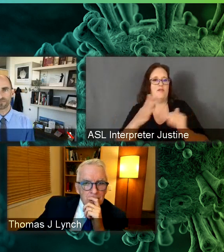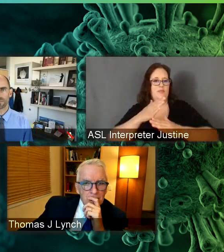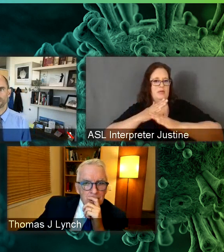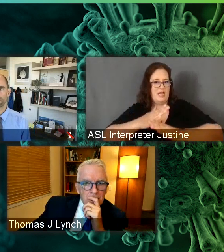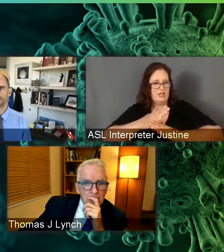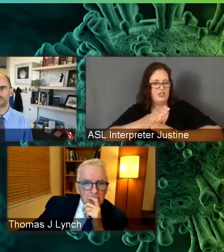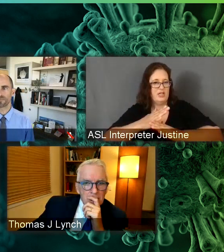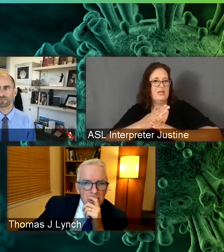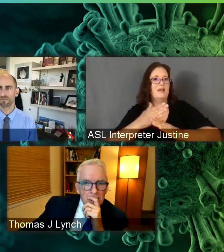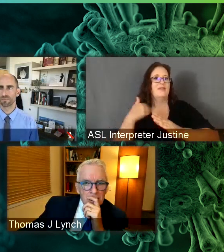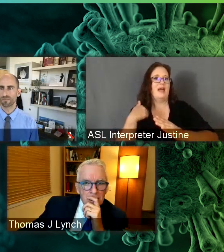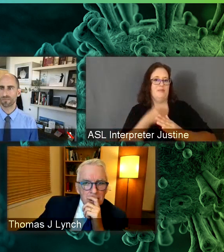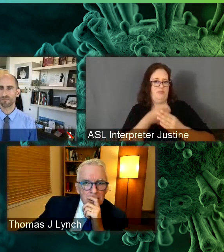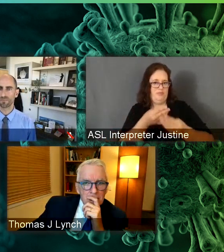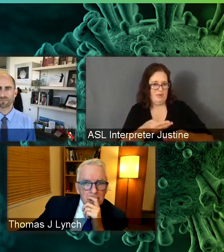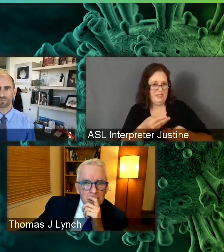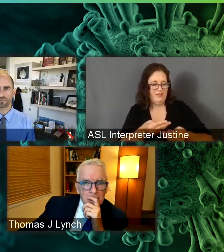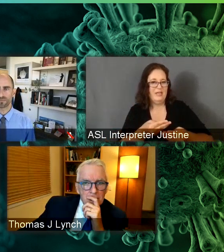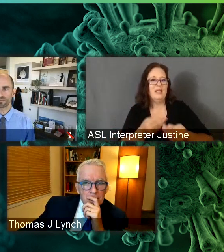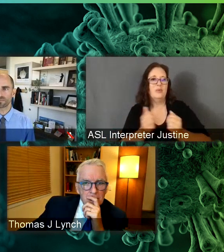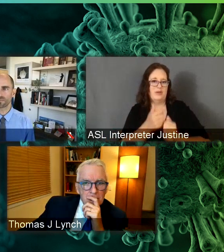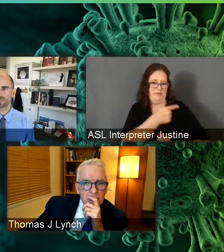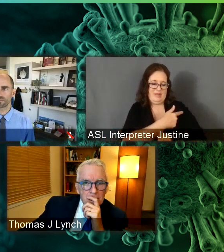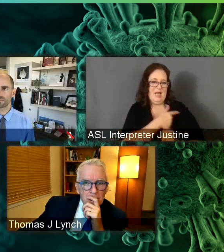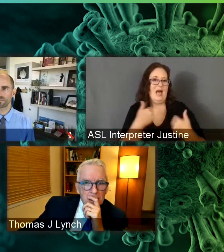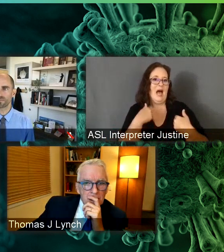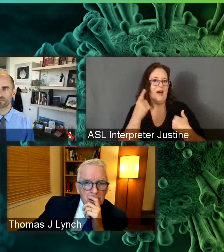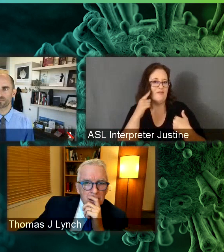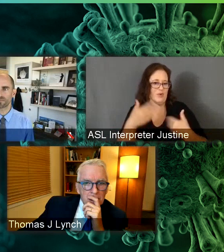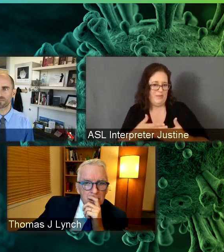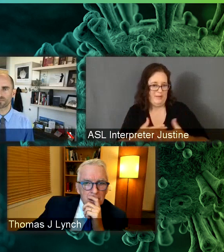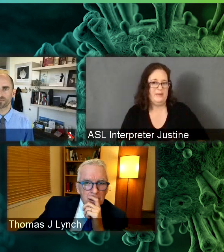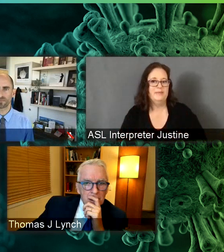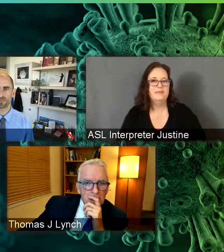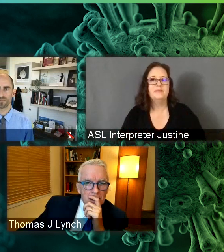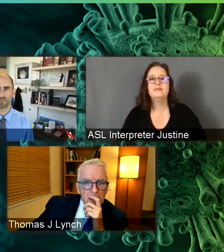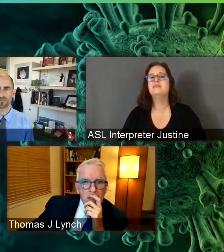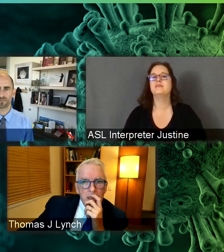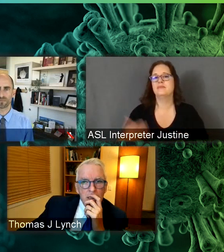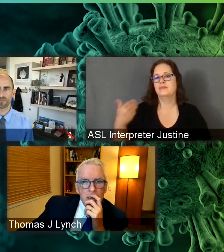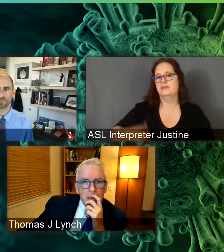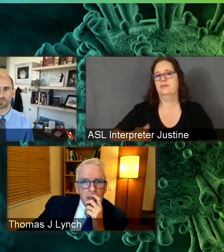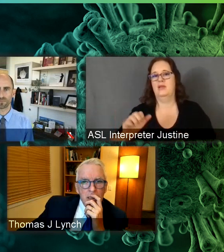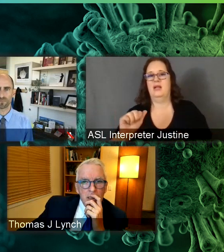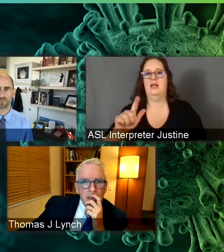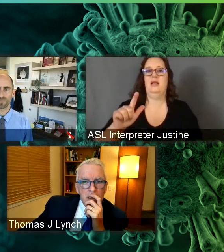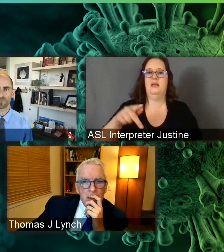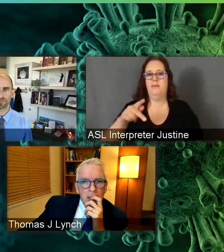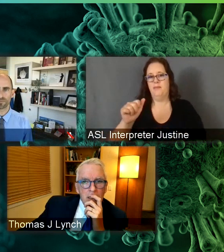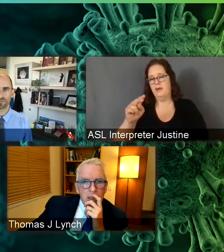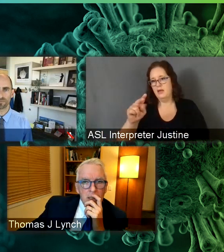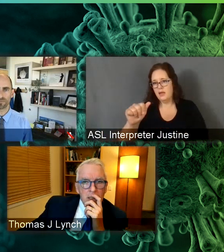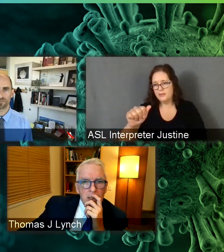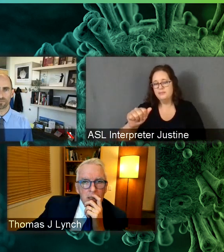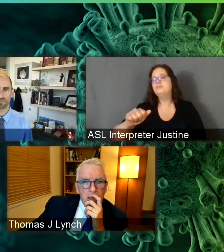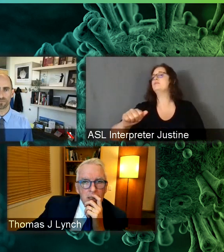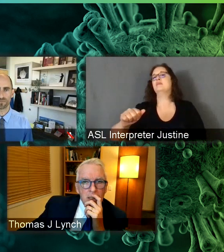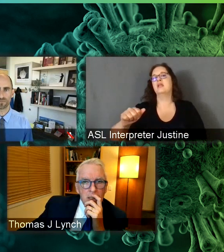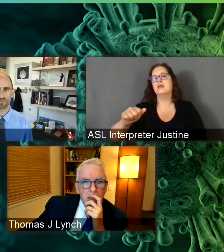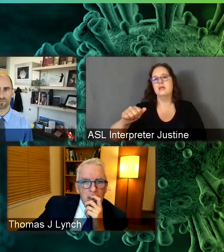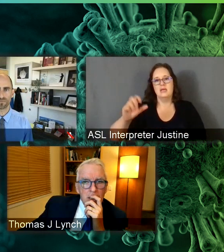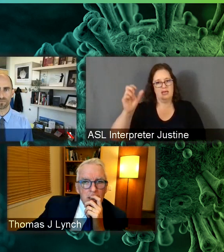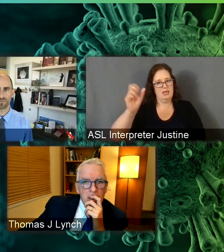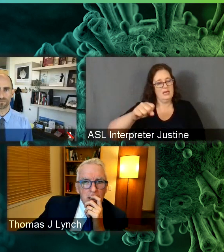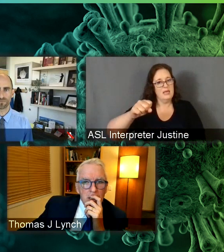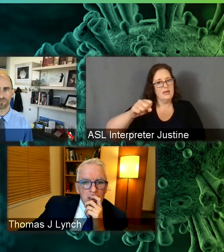Yeah. So there have been studies looking at, so we're talking about vaccinated COVID infected COVID positive,